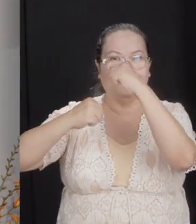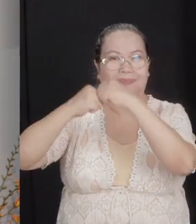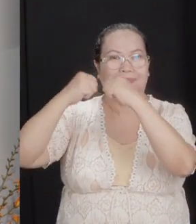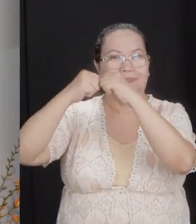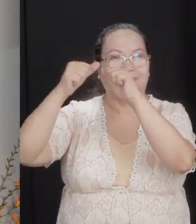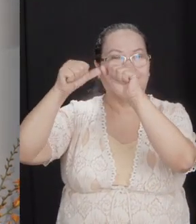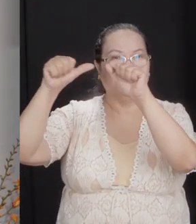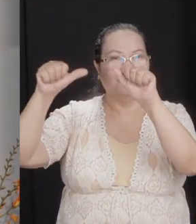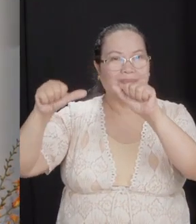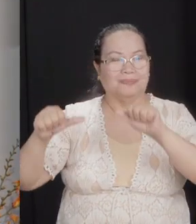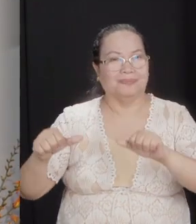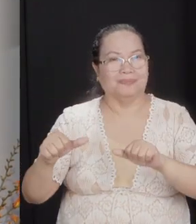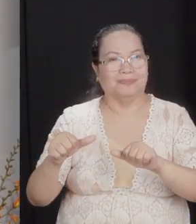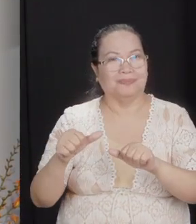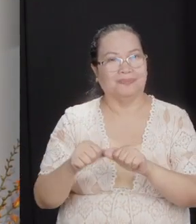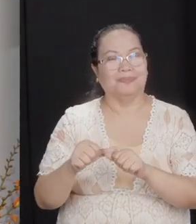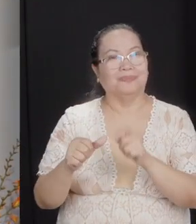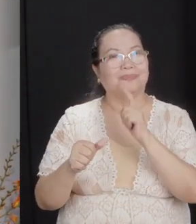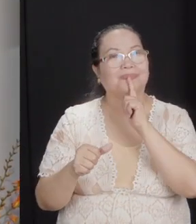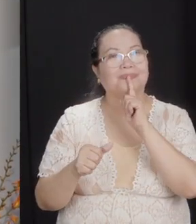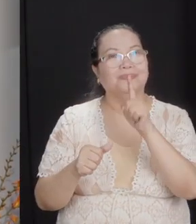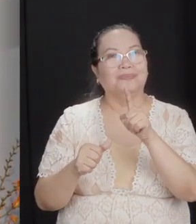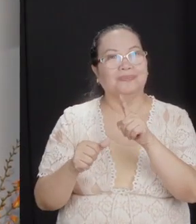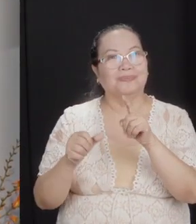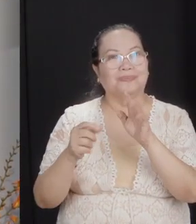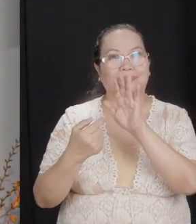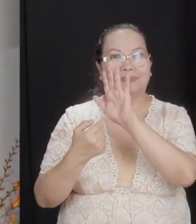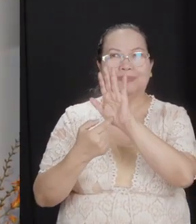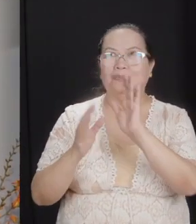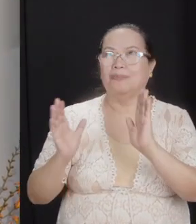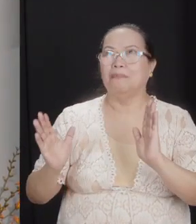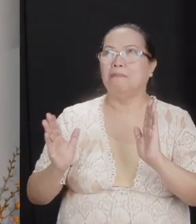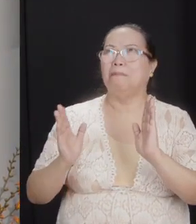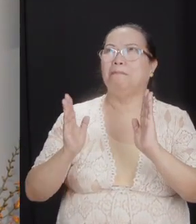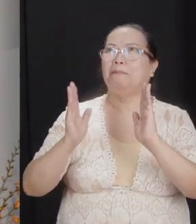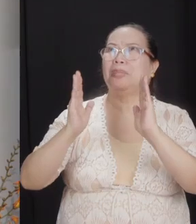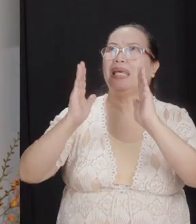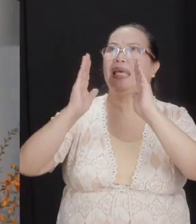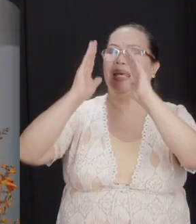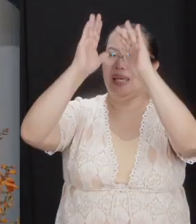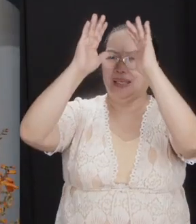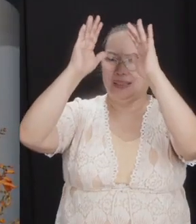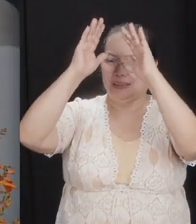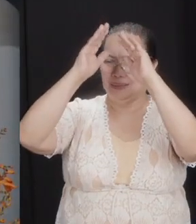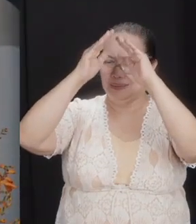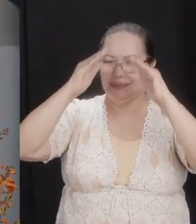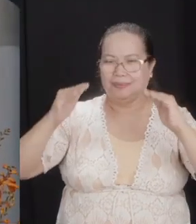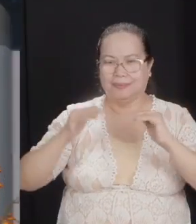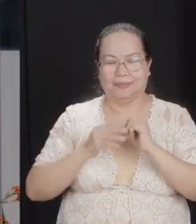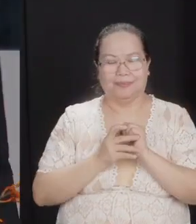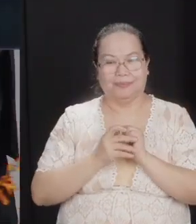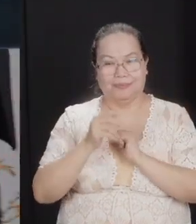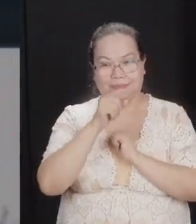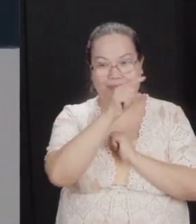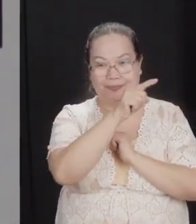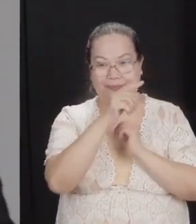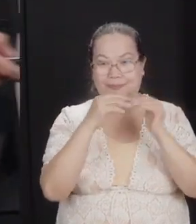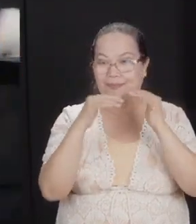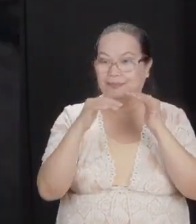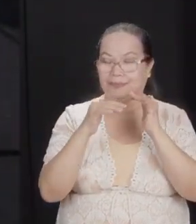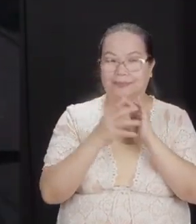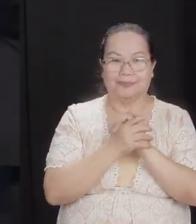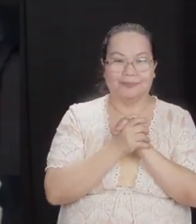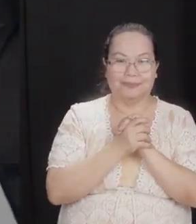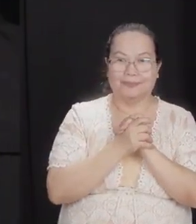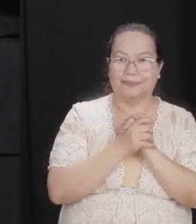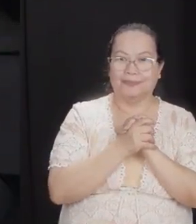by the Jordan, an altar of imposing size. Now, could we show the map this time again? Again, to be fair to this